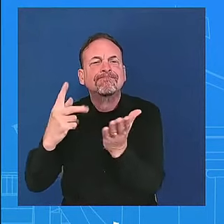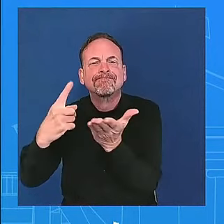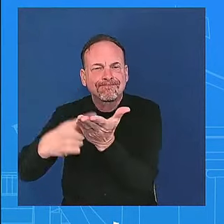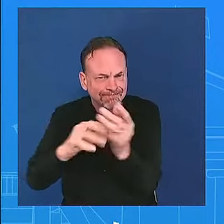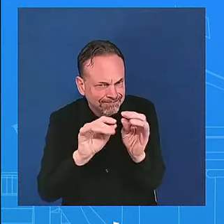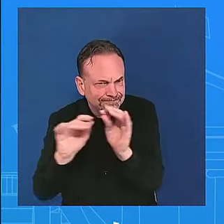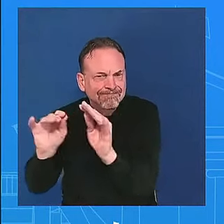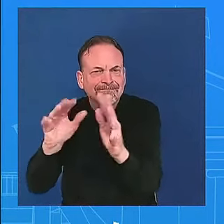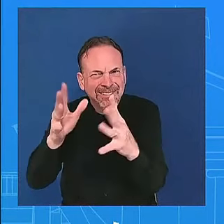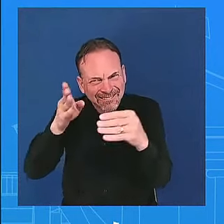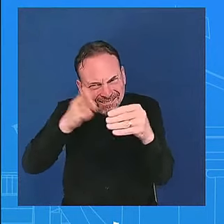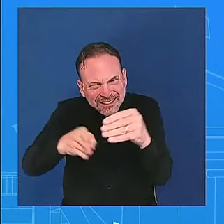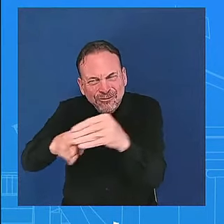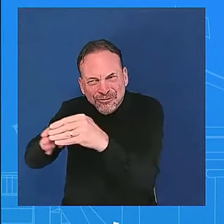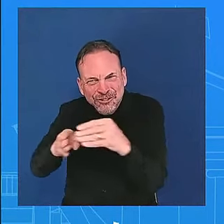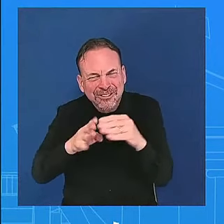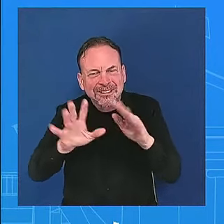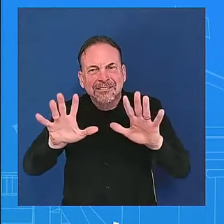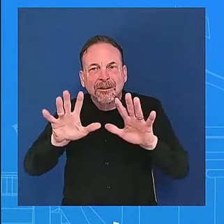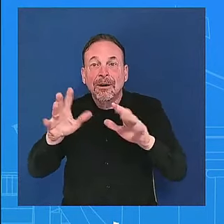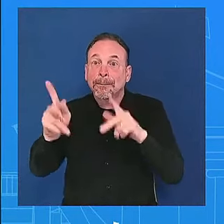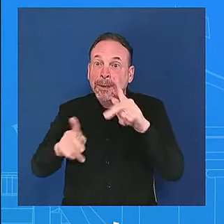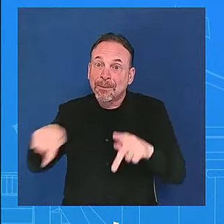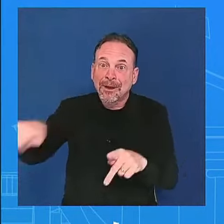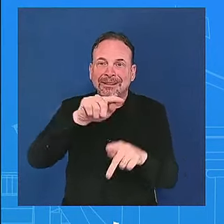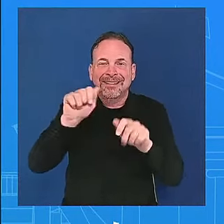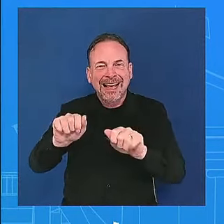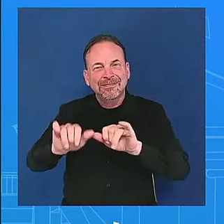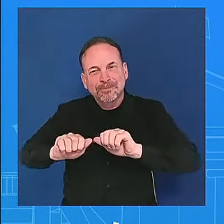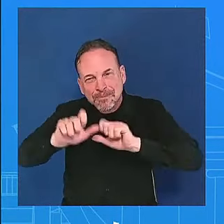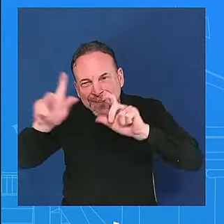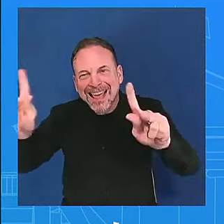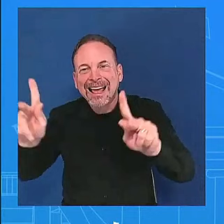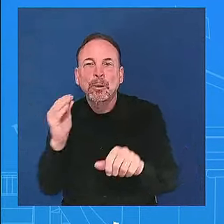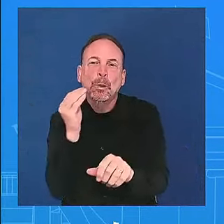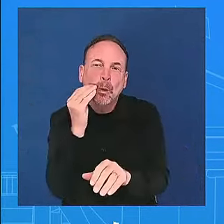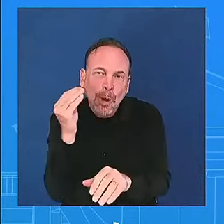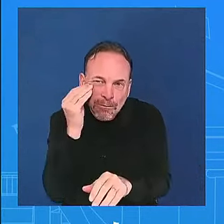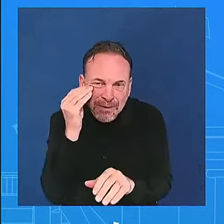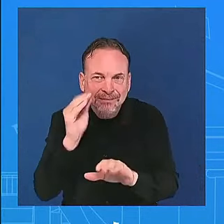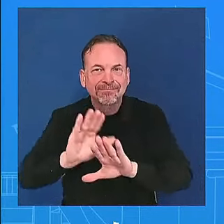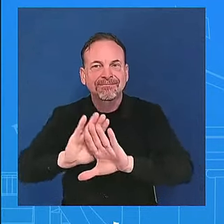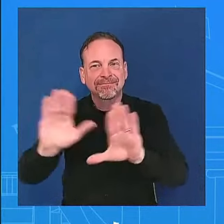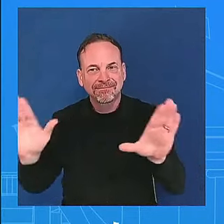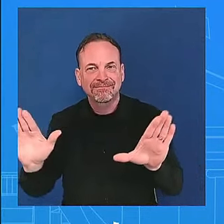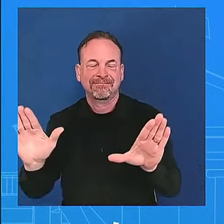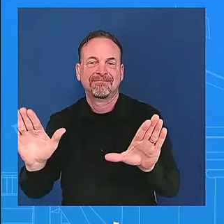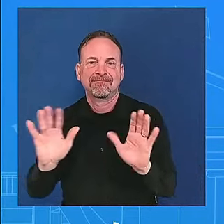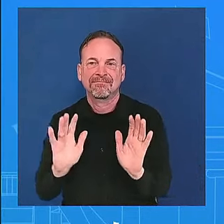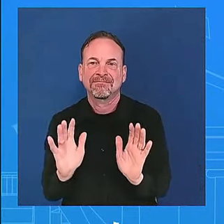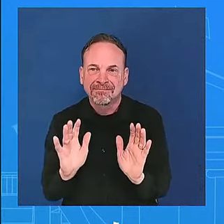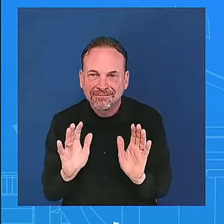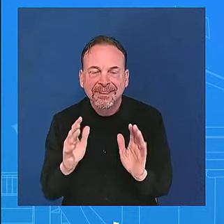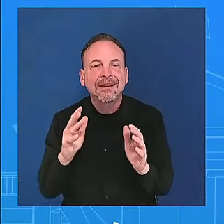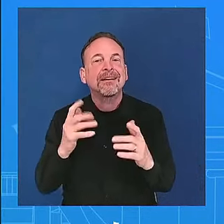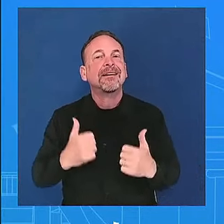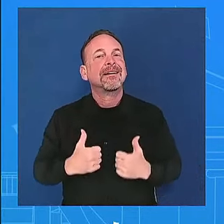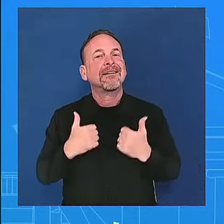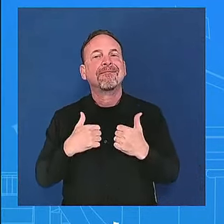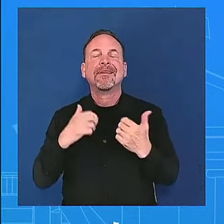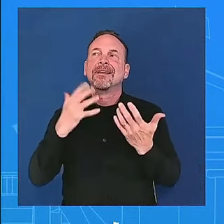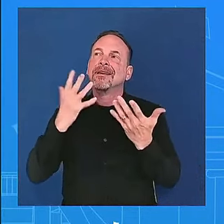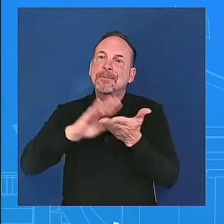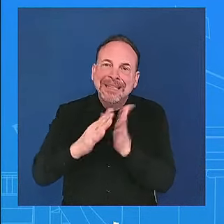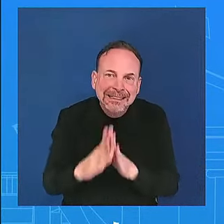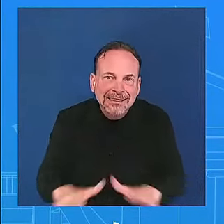you know live in safety and so that's what we want to be that's what we want to be and so diplomatic solution is the way that we